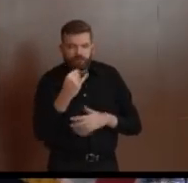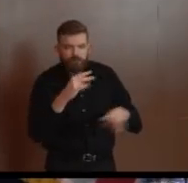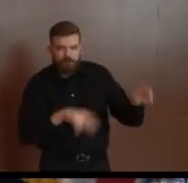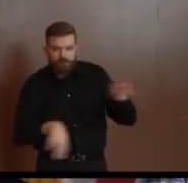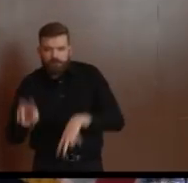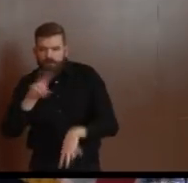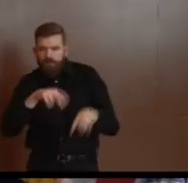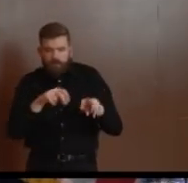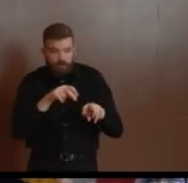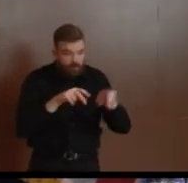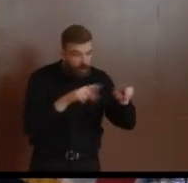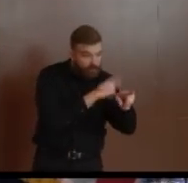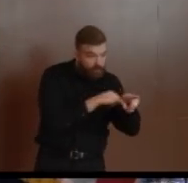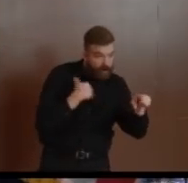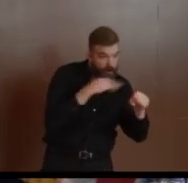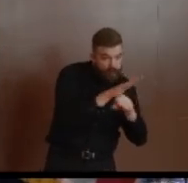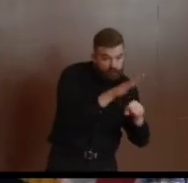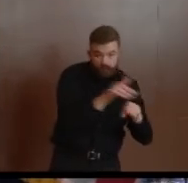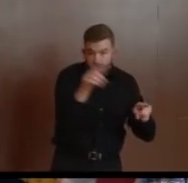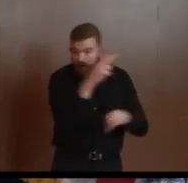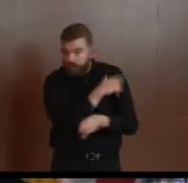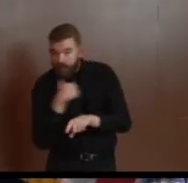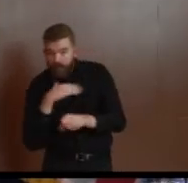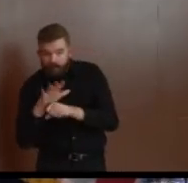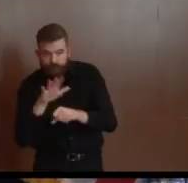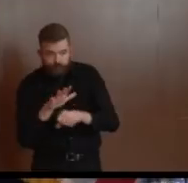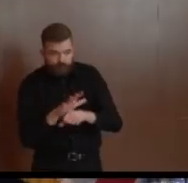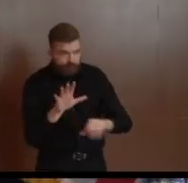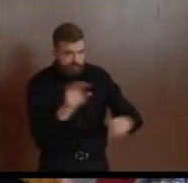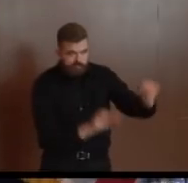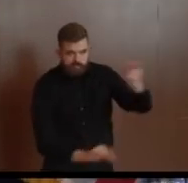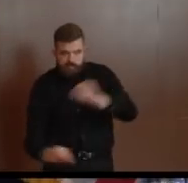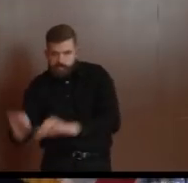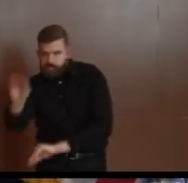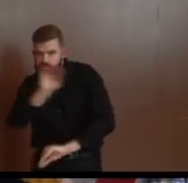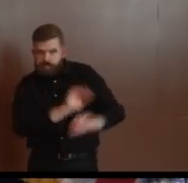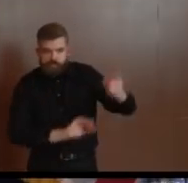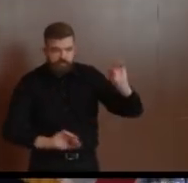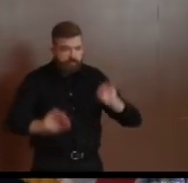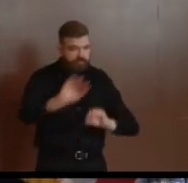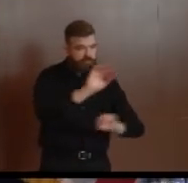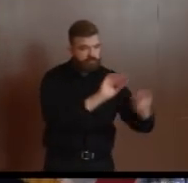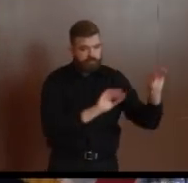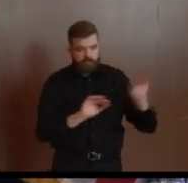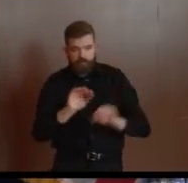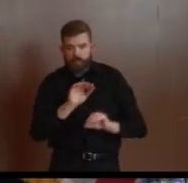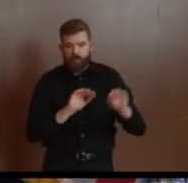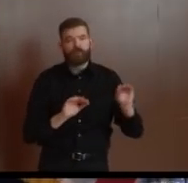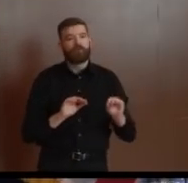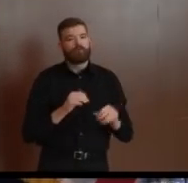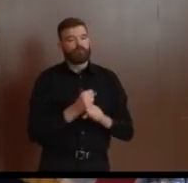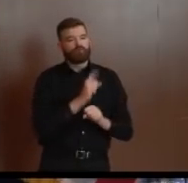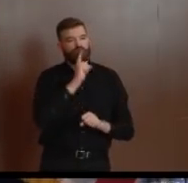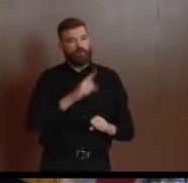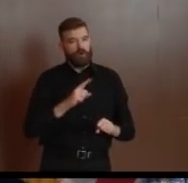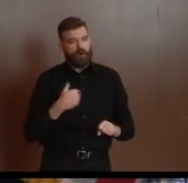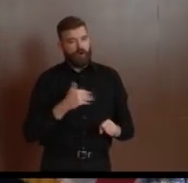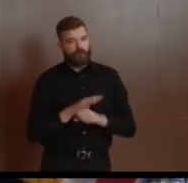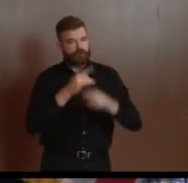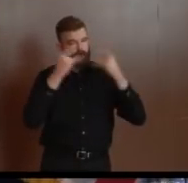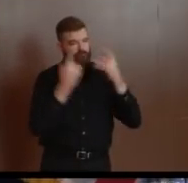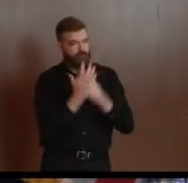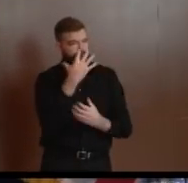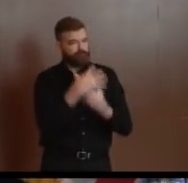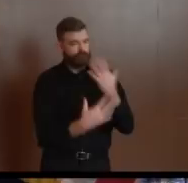are – and first responders are – being properly and efficiently fulfilled. I thank our